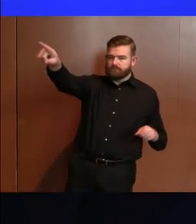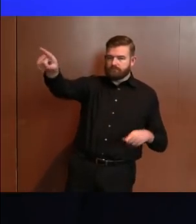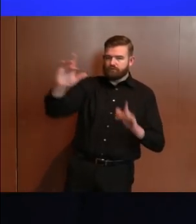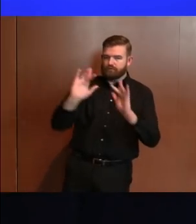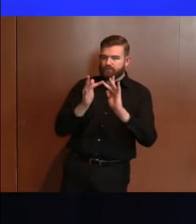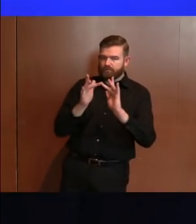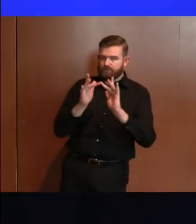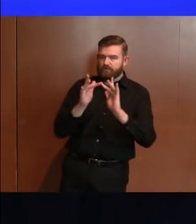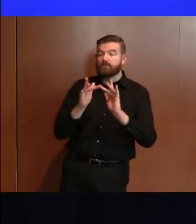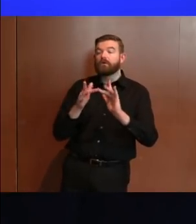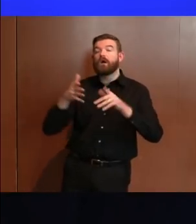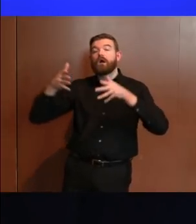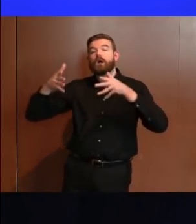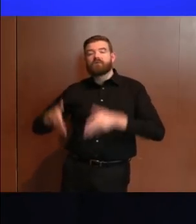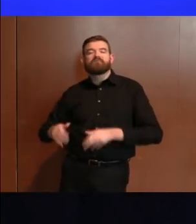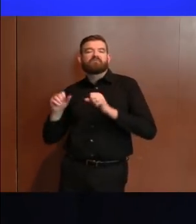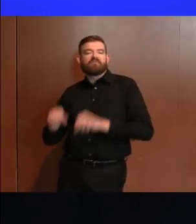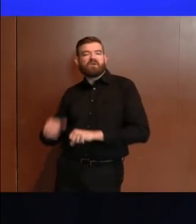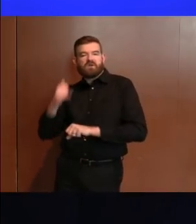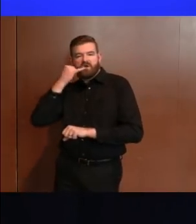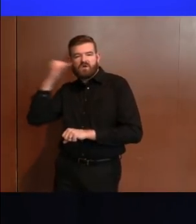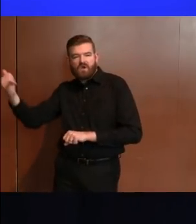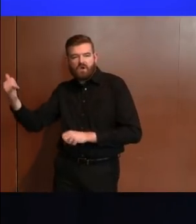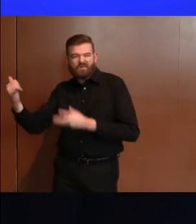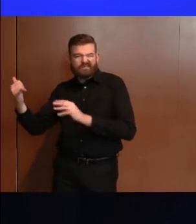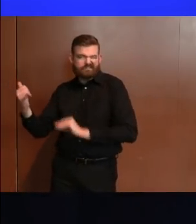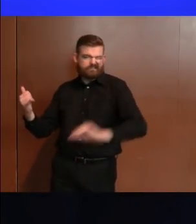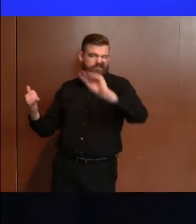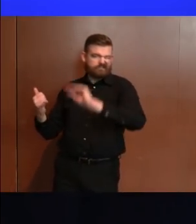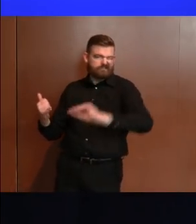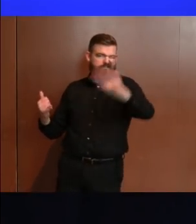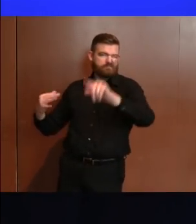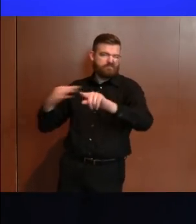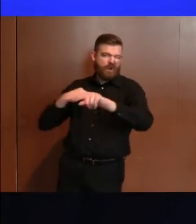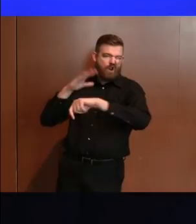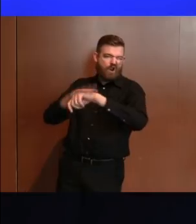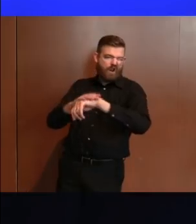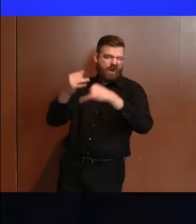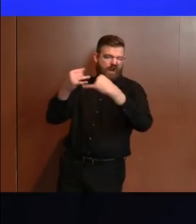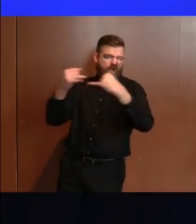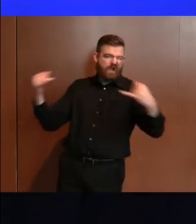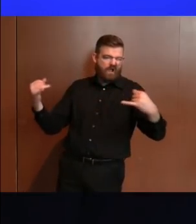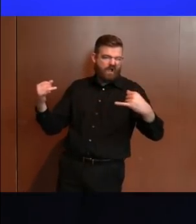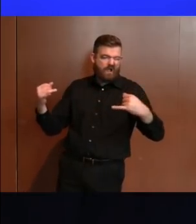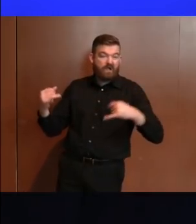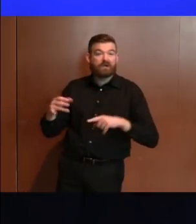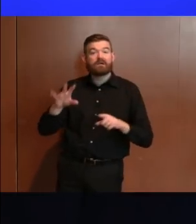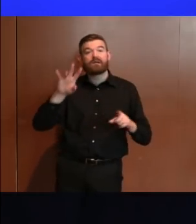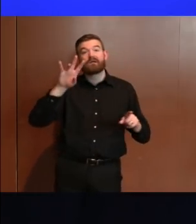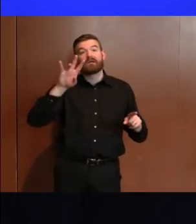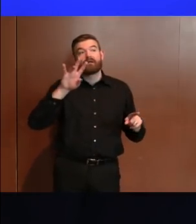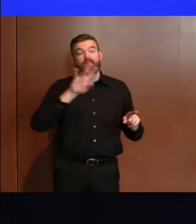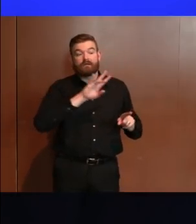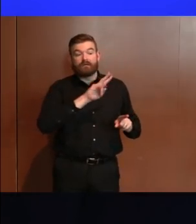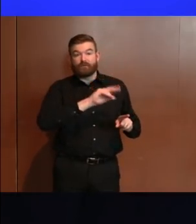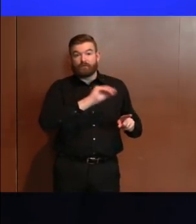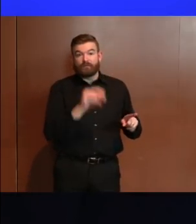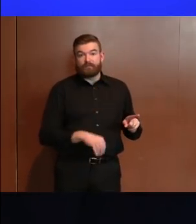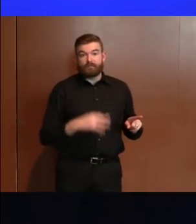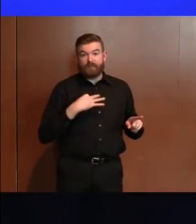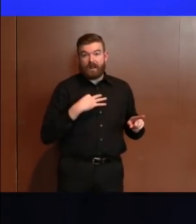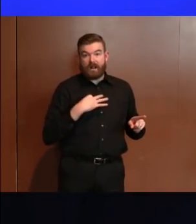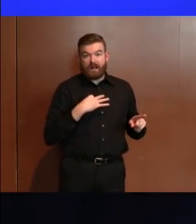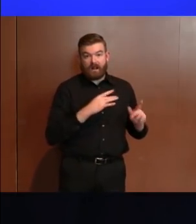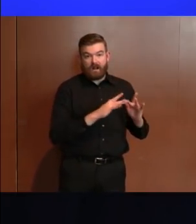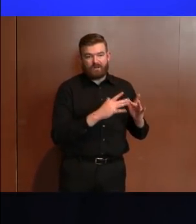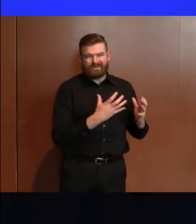Superstorm Sandy, peak of online filing was just 70%. I mean, you're talking about the numbers we're talking about, that's a big difference. We're pinpointing places where